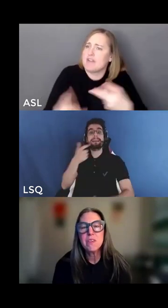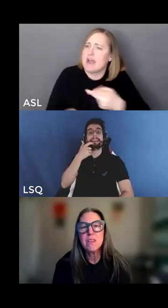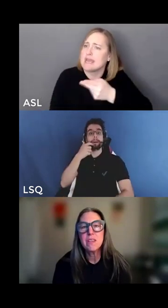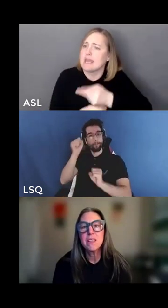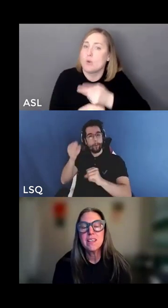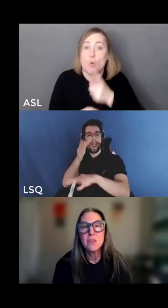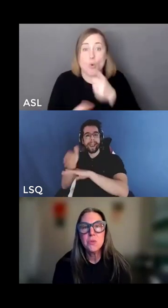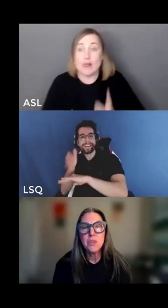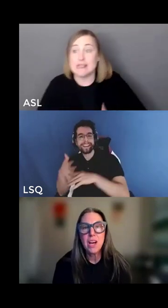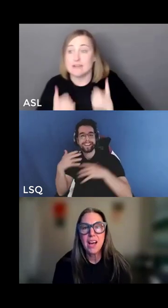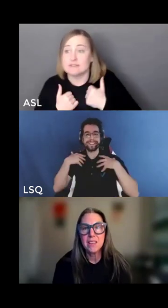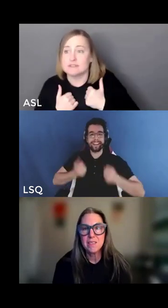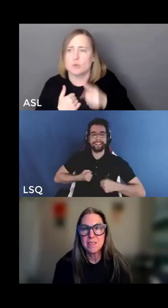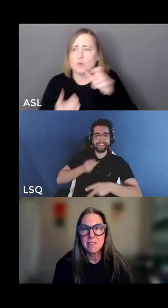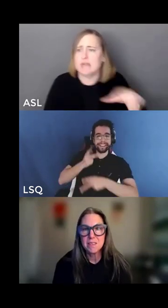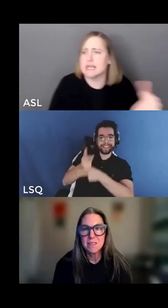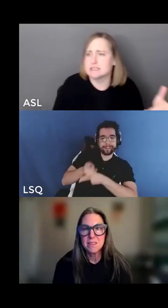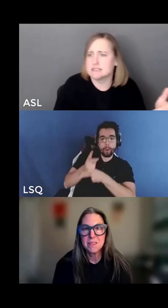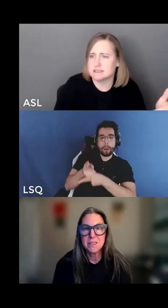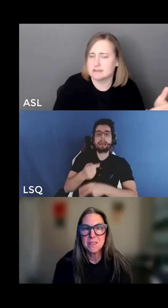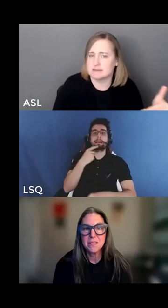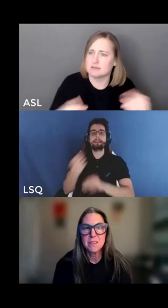lives and who dies